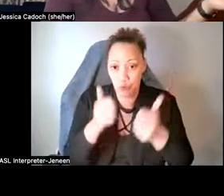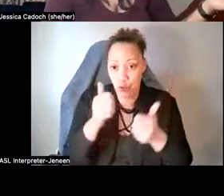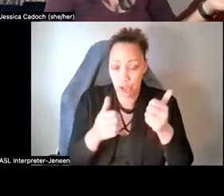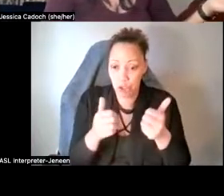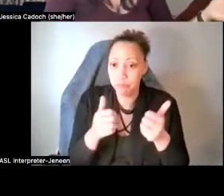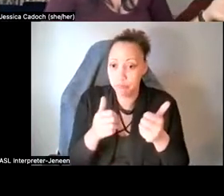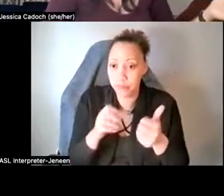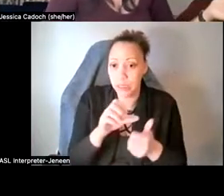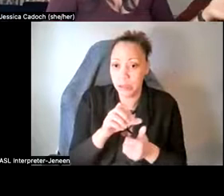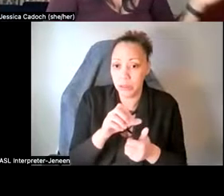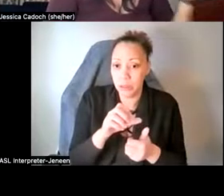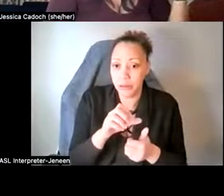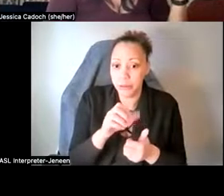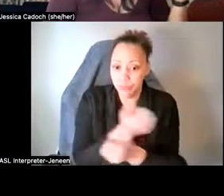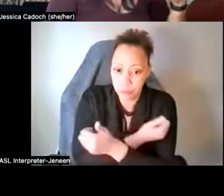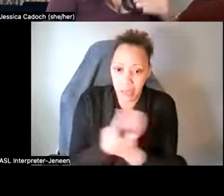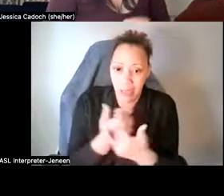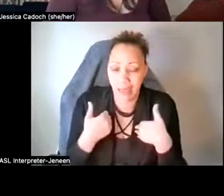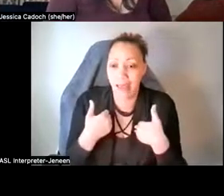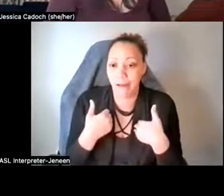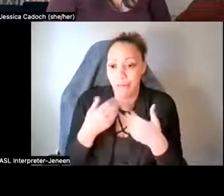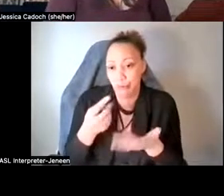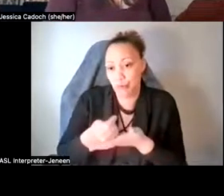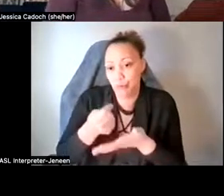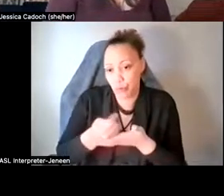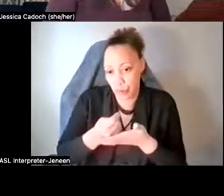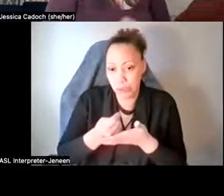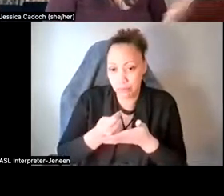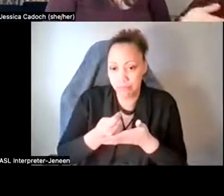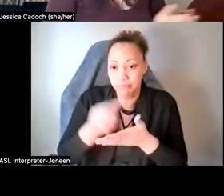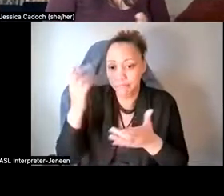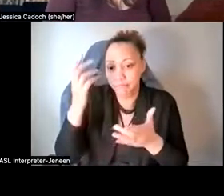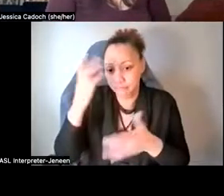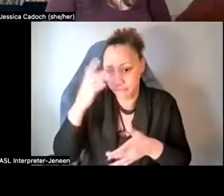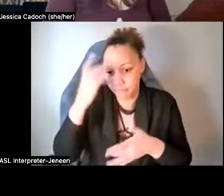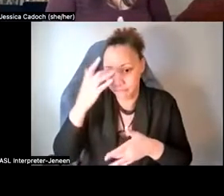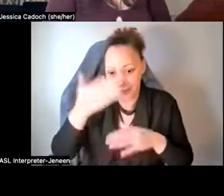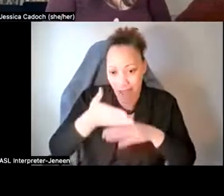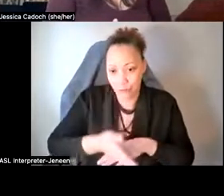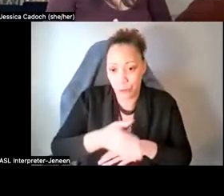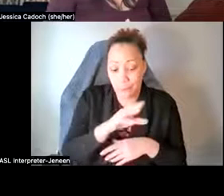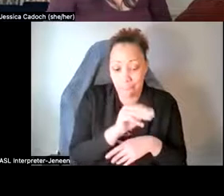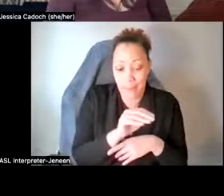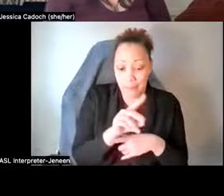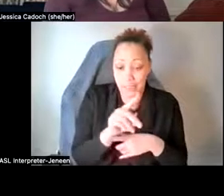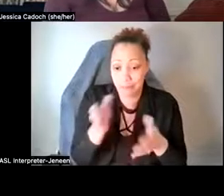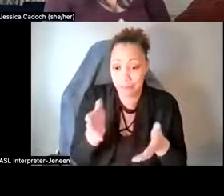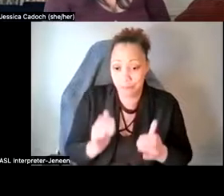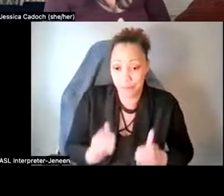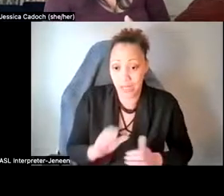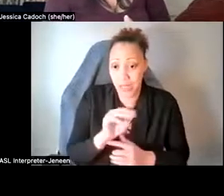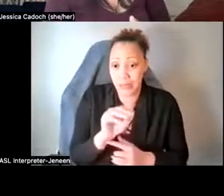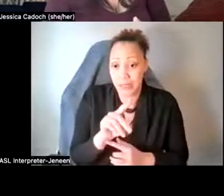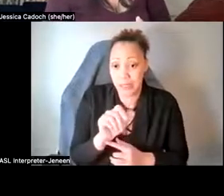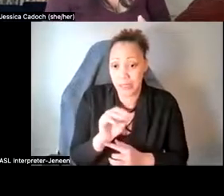being used to treat what illnesses a little bit after. Um, and then we have MDMA, which is often called, referred to